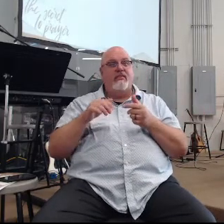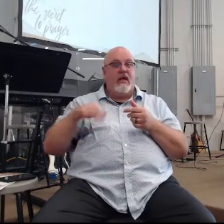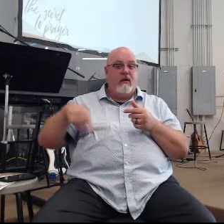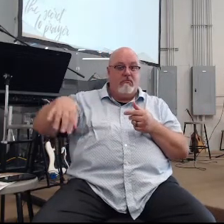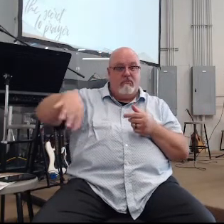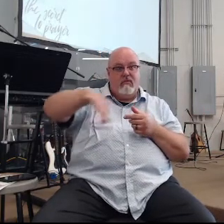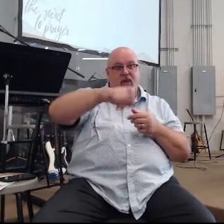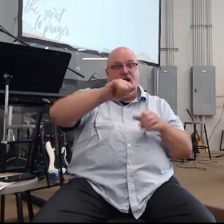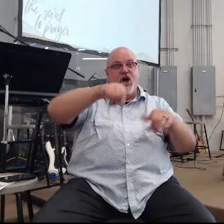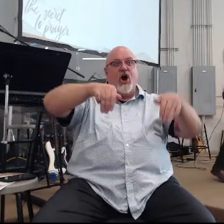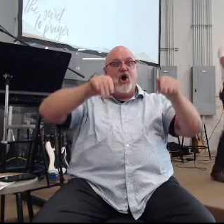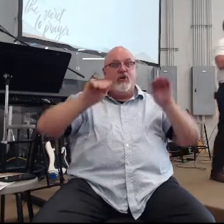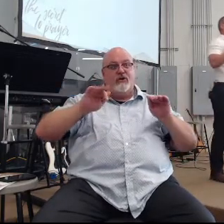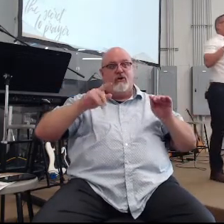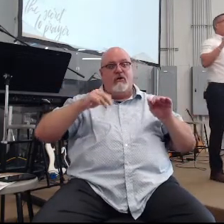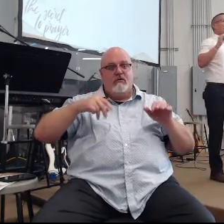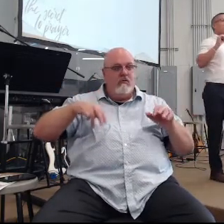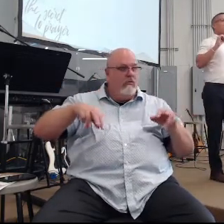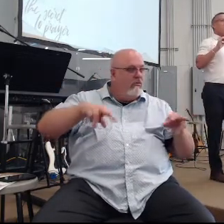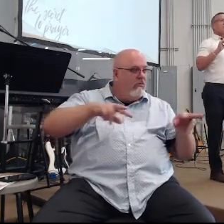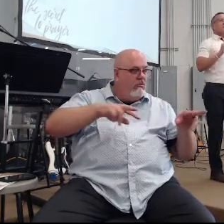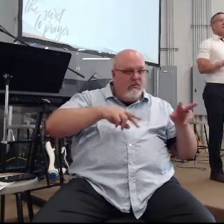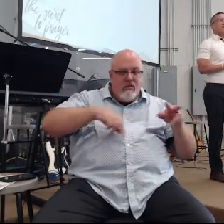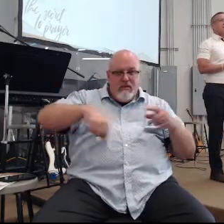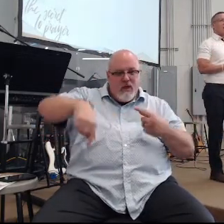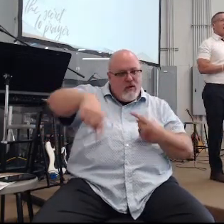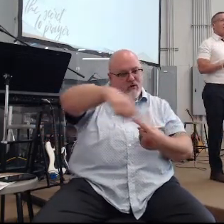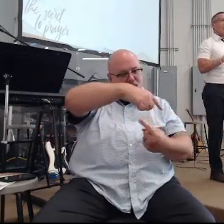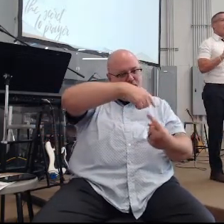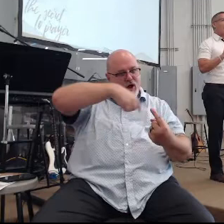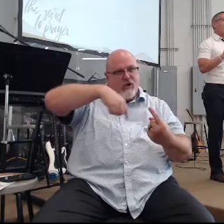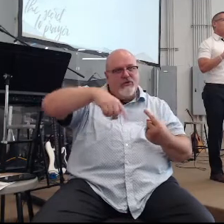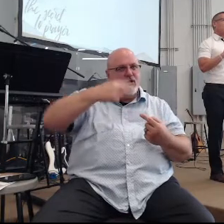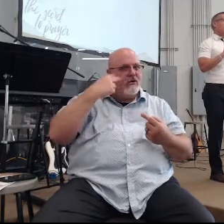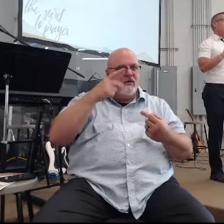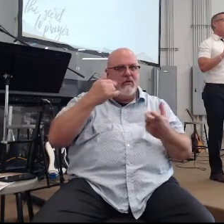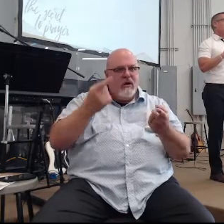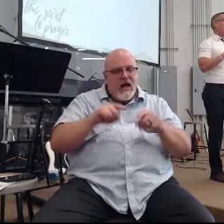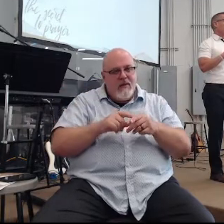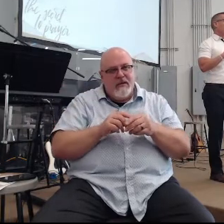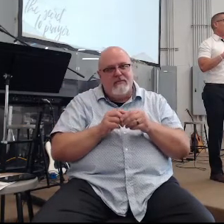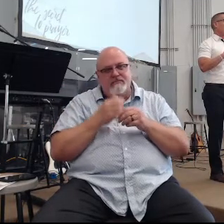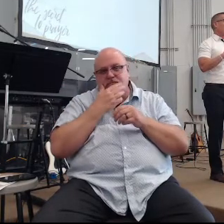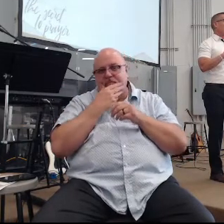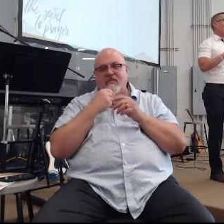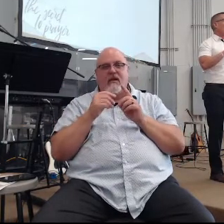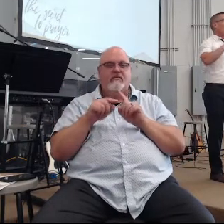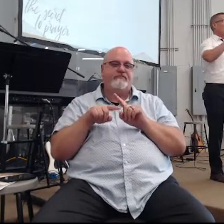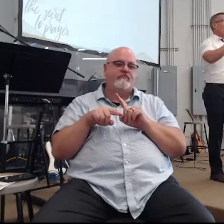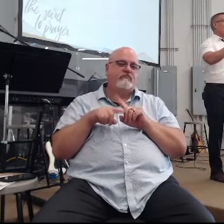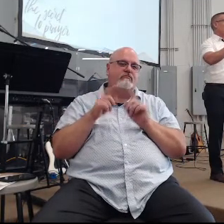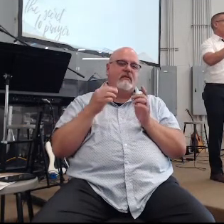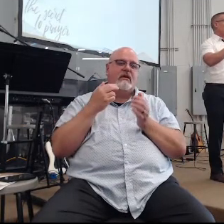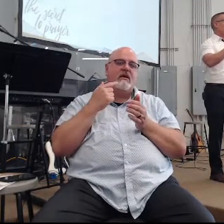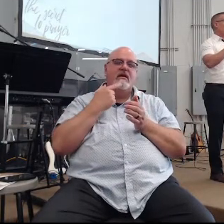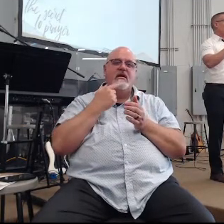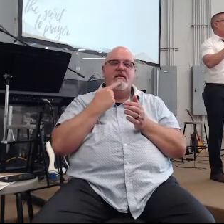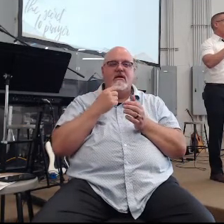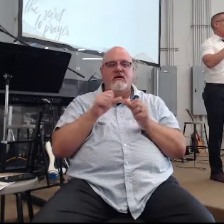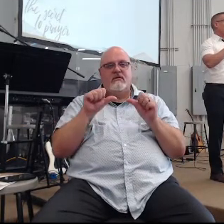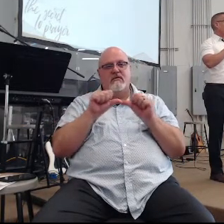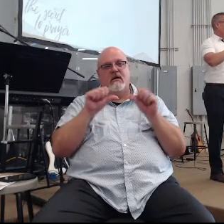they had made guys Spurgeon said this about not just who we pray to